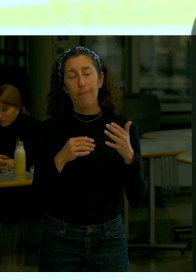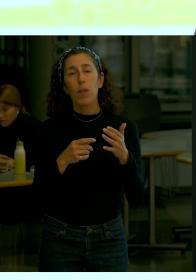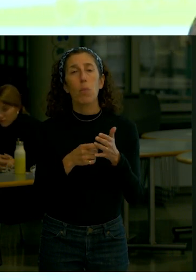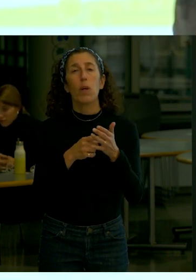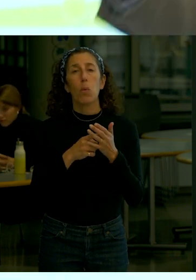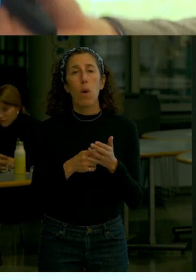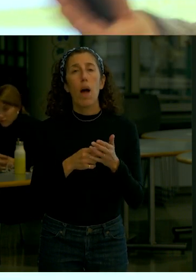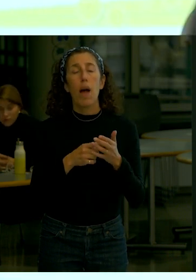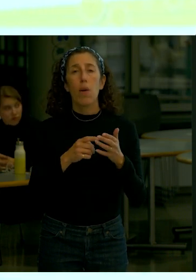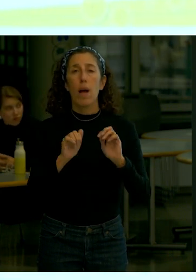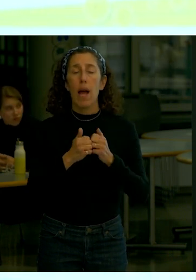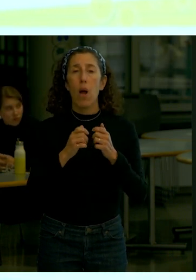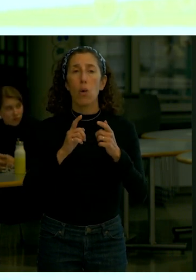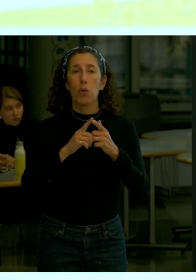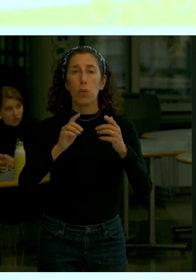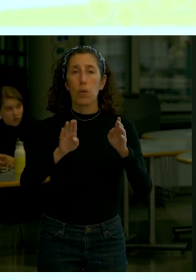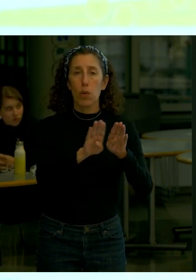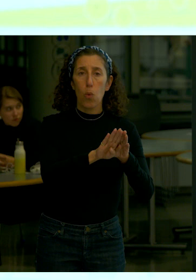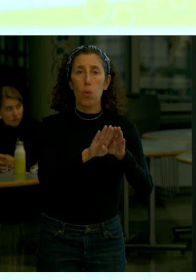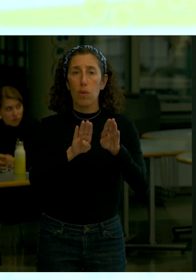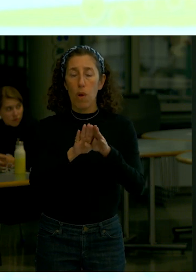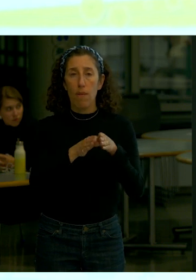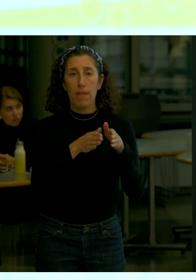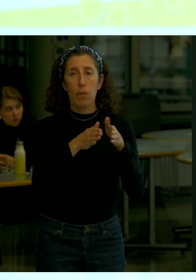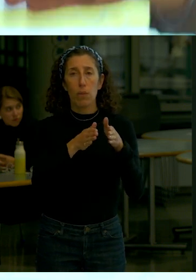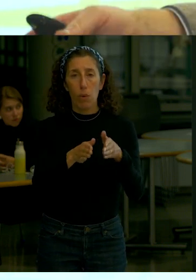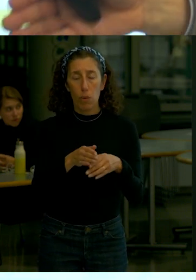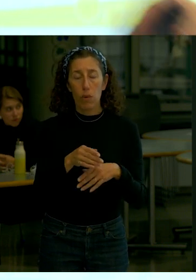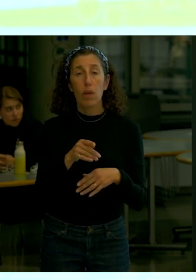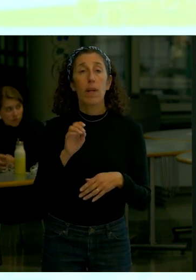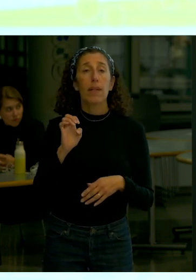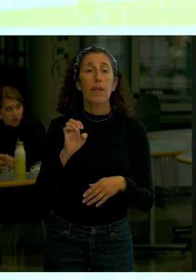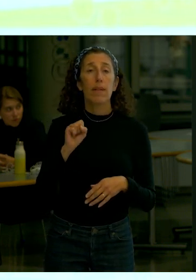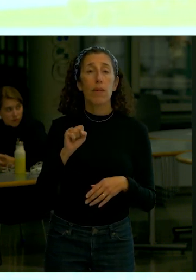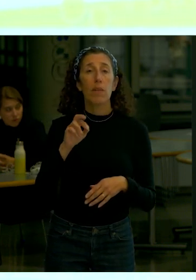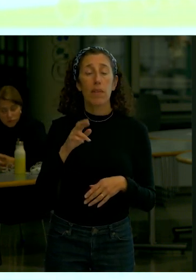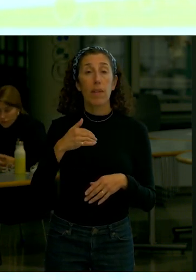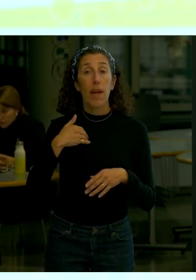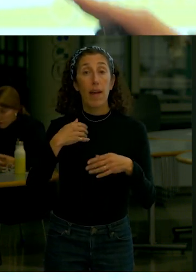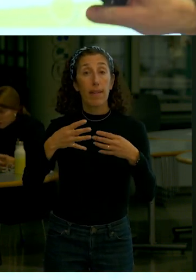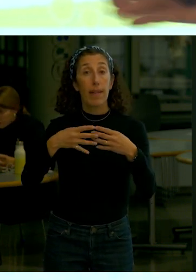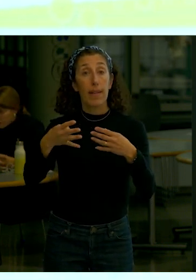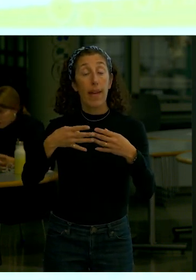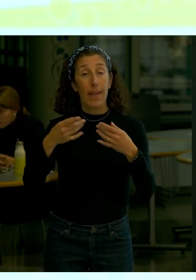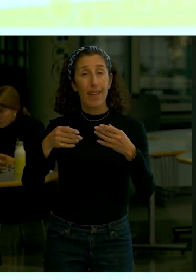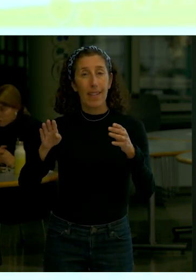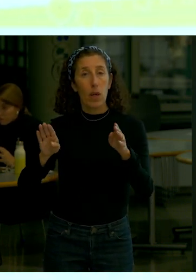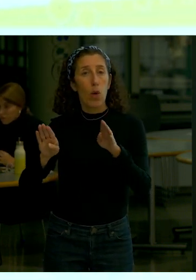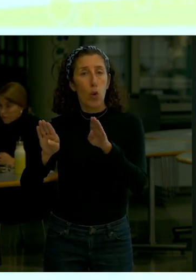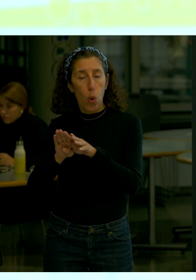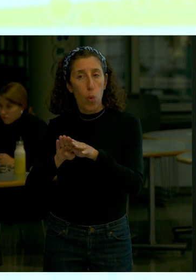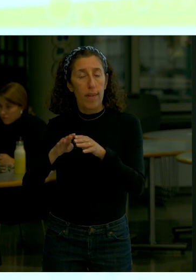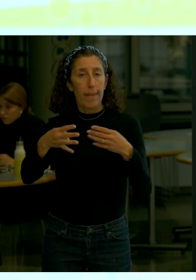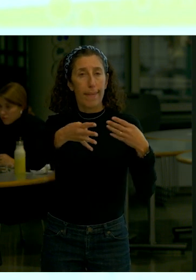those large gates right those gates are going to be closed east side coastal resiliency has a gate that closes the FDR the underpass the DOT is currently kicking